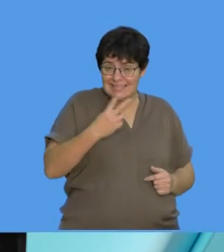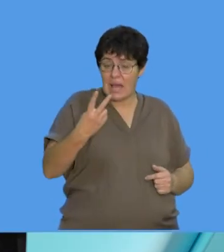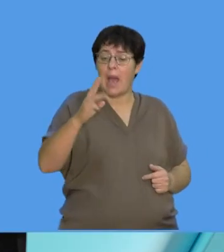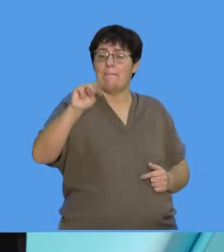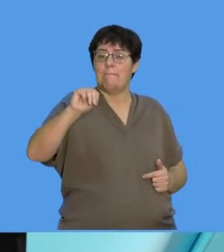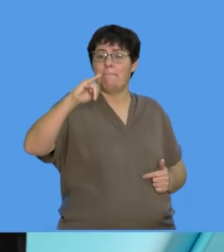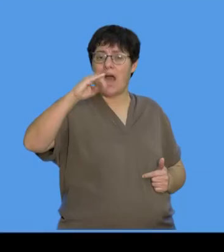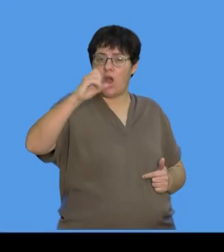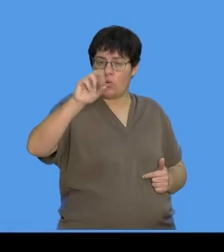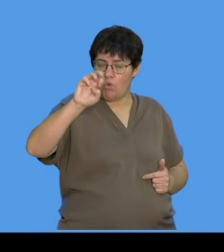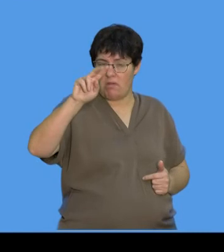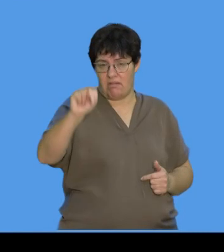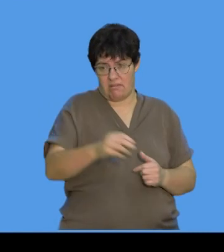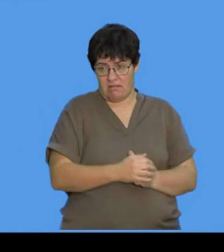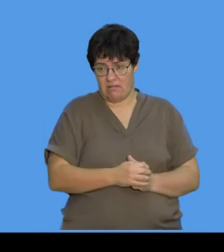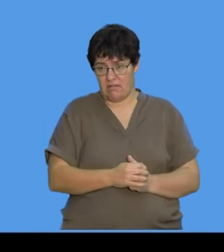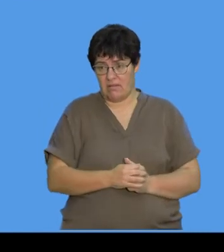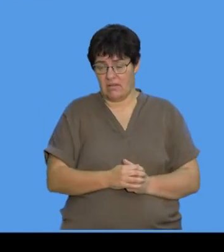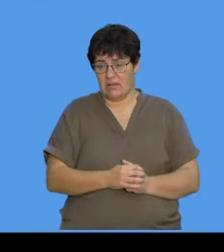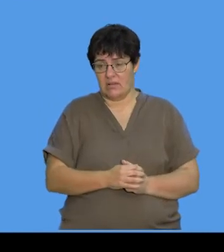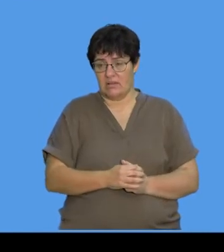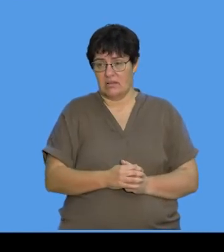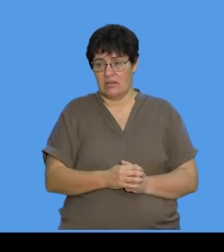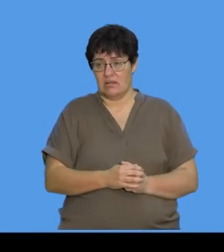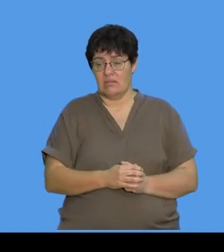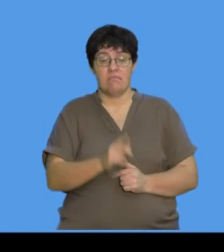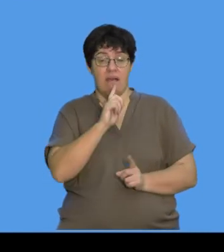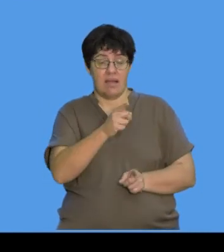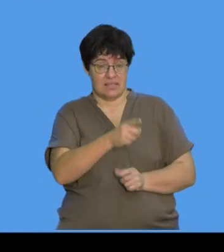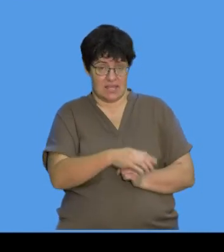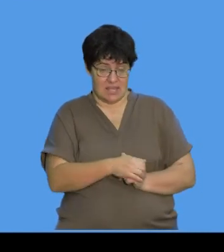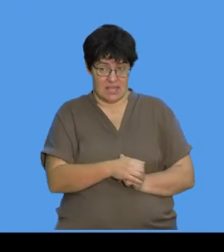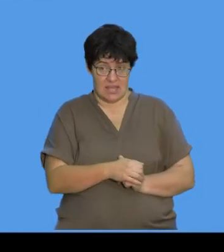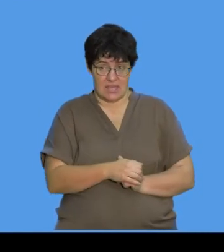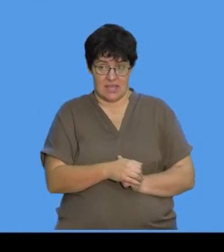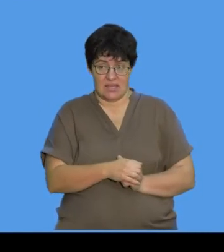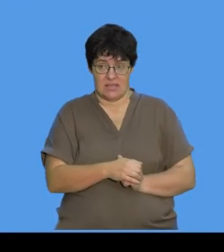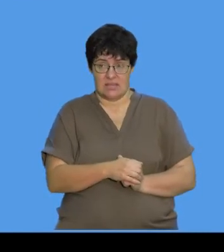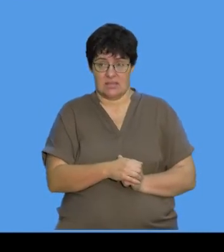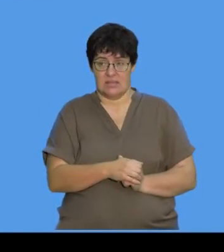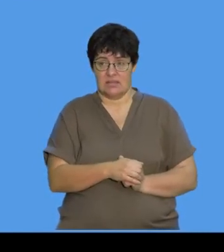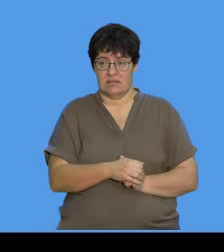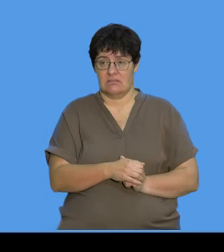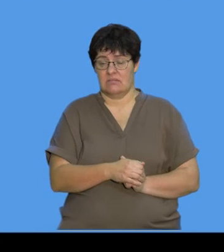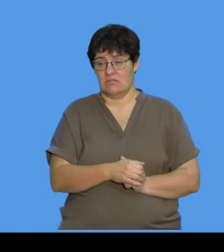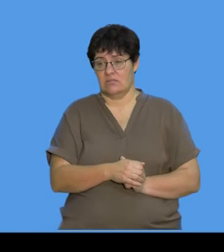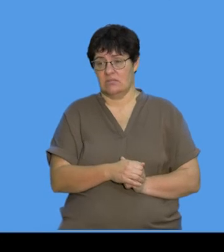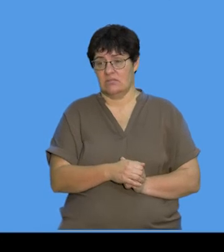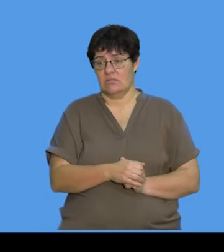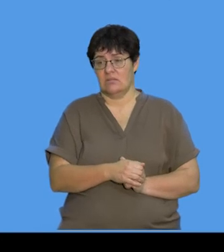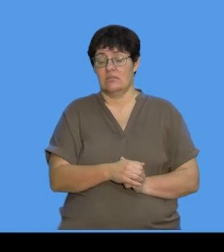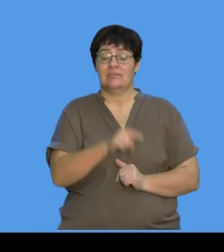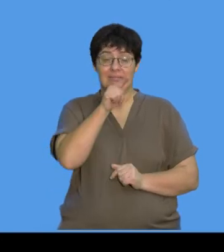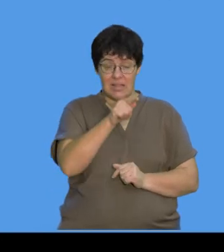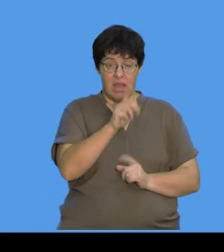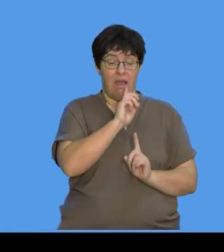Now, that means you must take this answer and you, so you answer that you got and you times